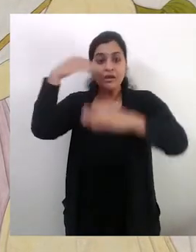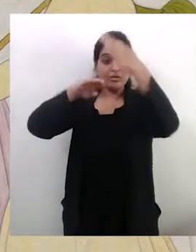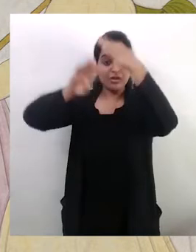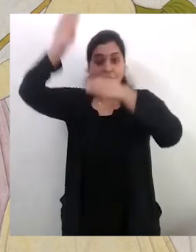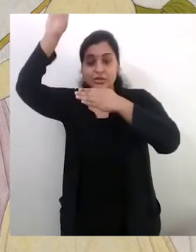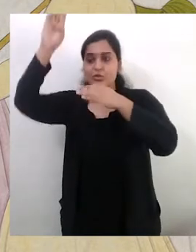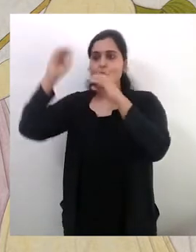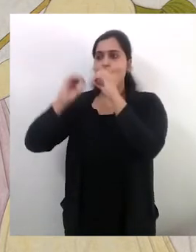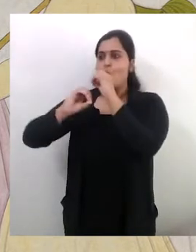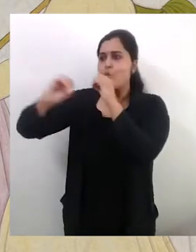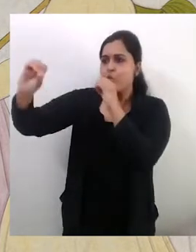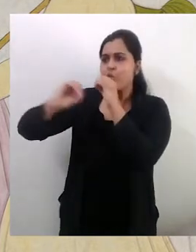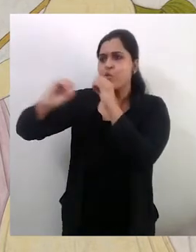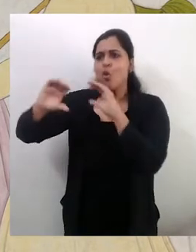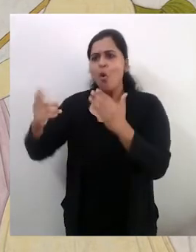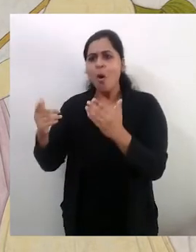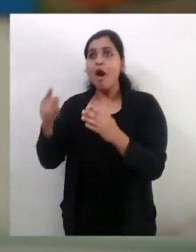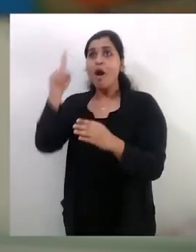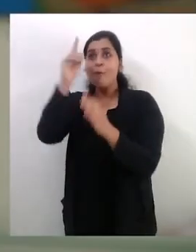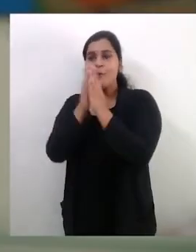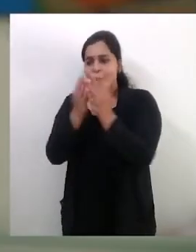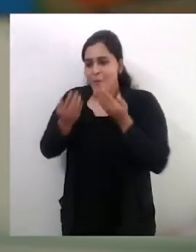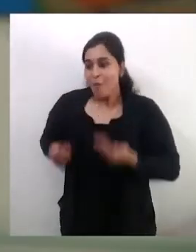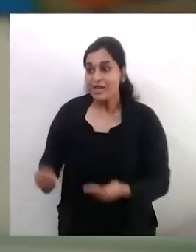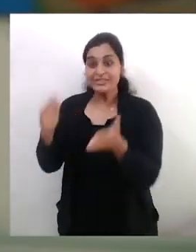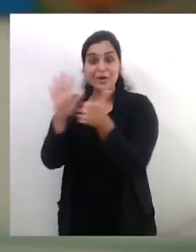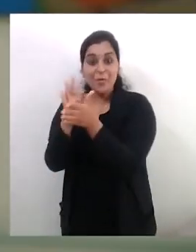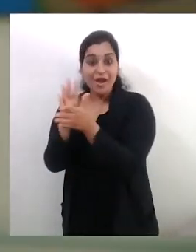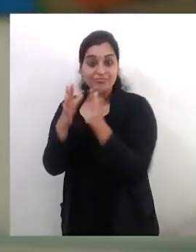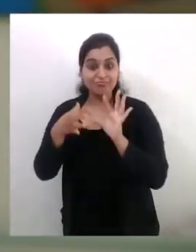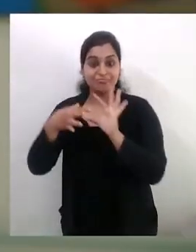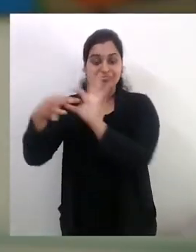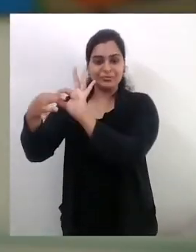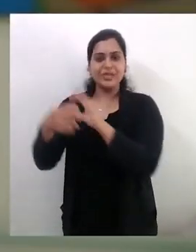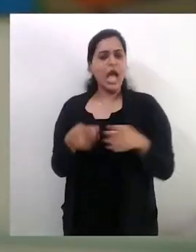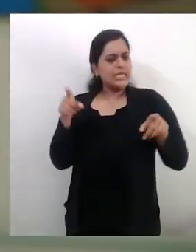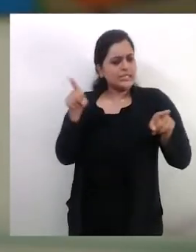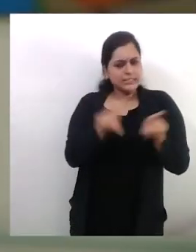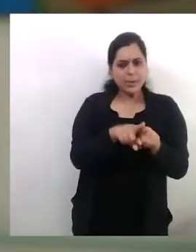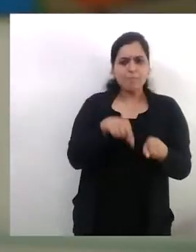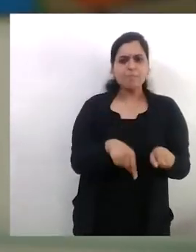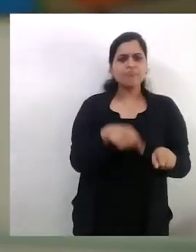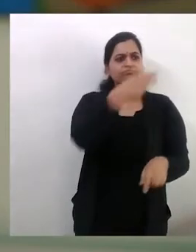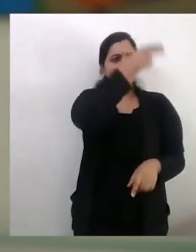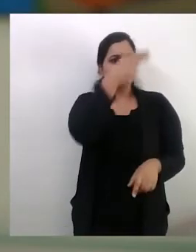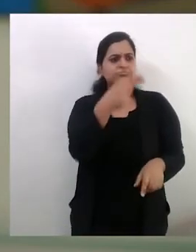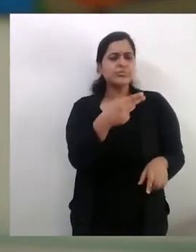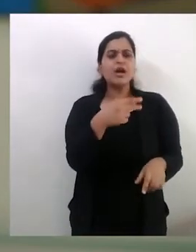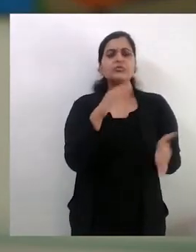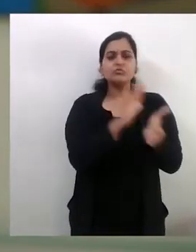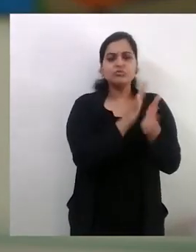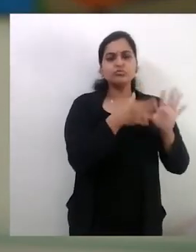celebrating the birth of a Hindu god. Maitha's drummer too is part of a festive celebration. In the